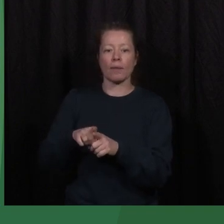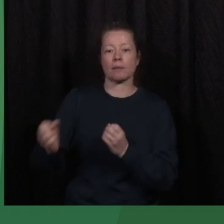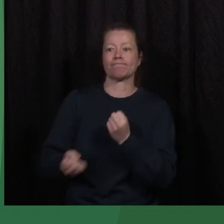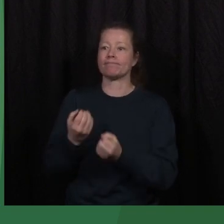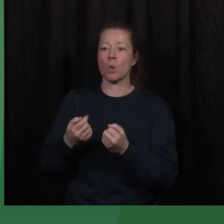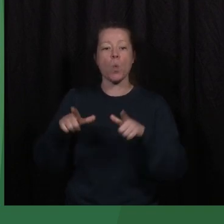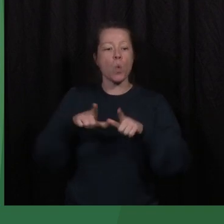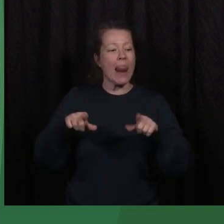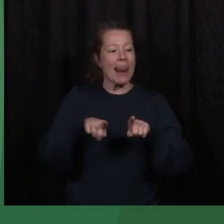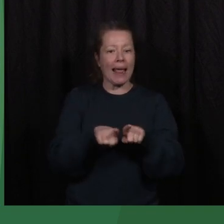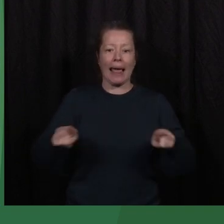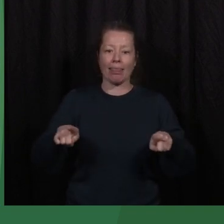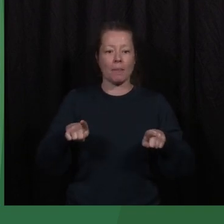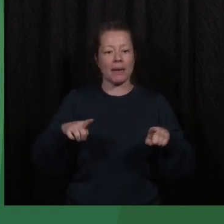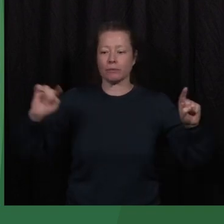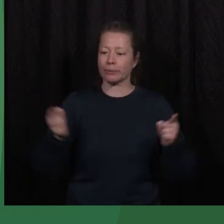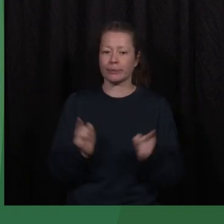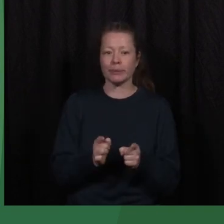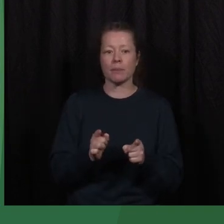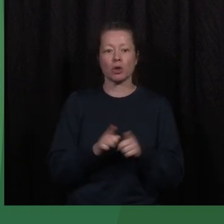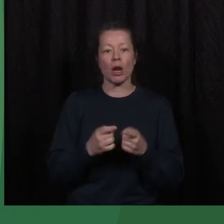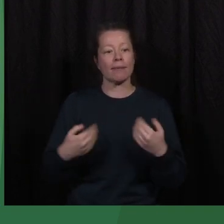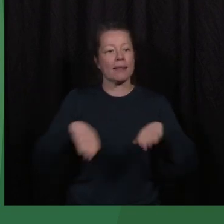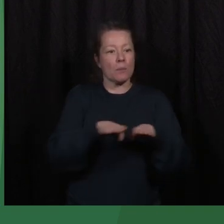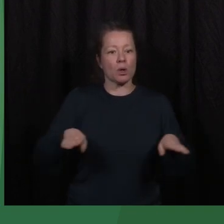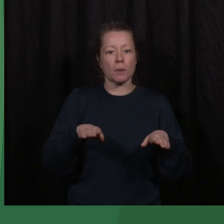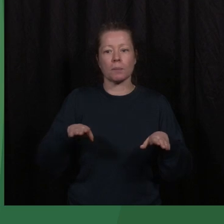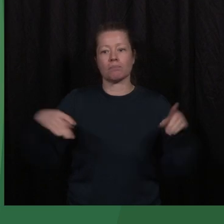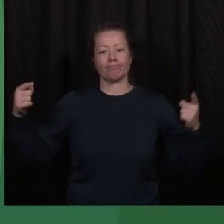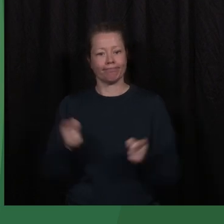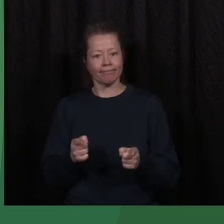the cause of democracy retreats, and the cause of autocracy advances.